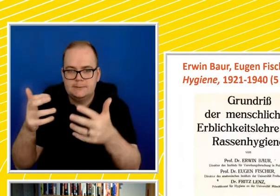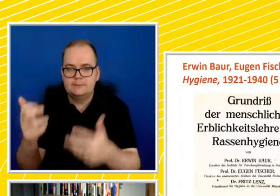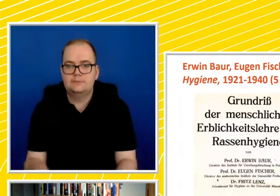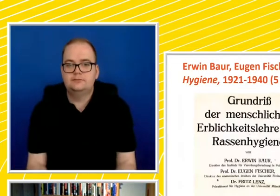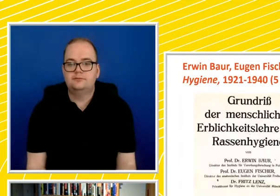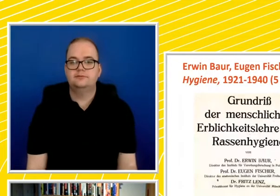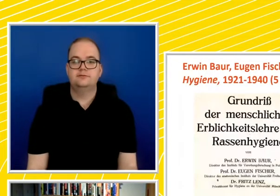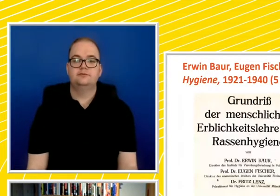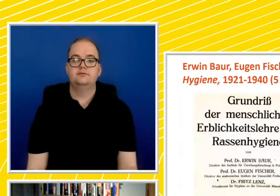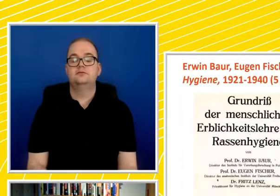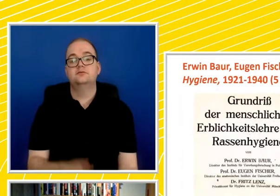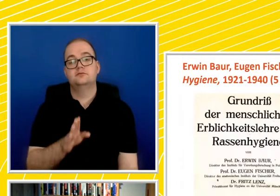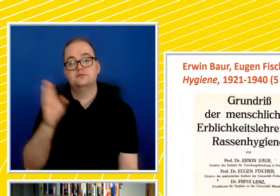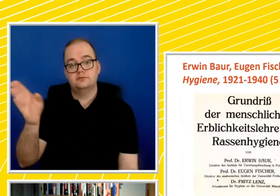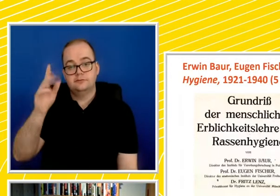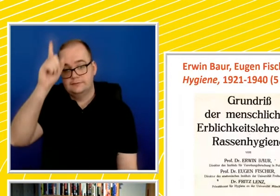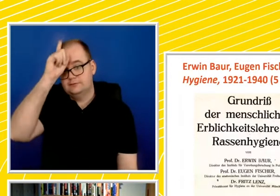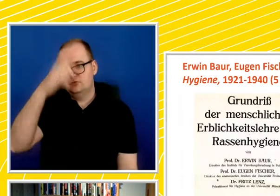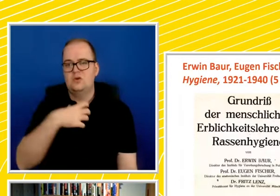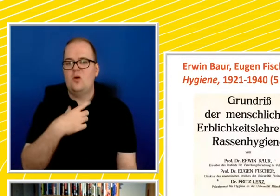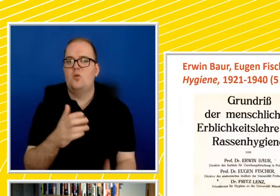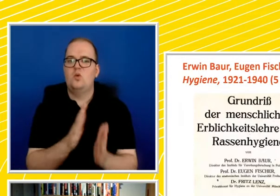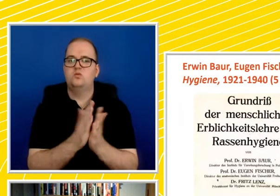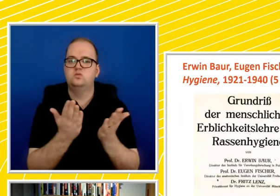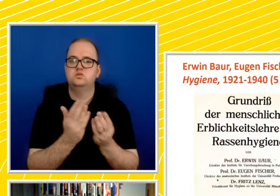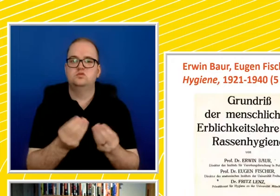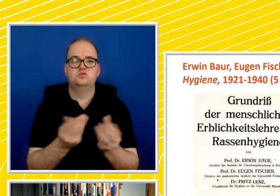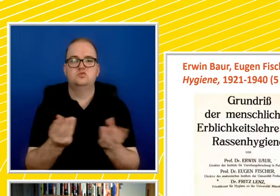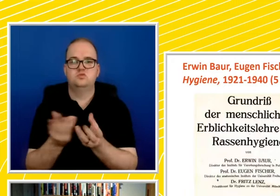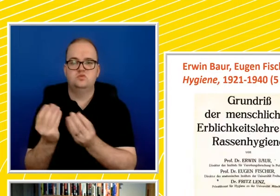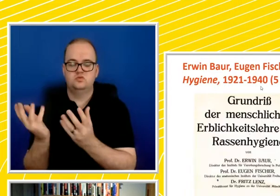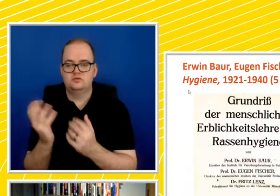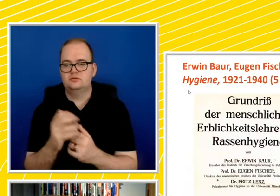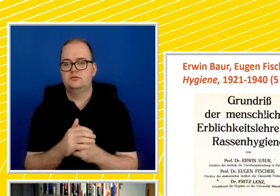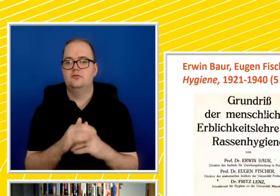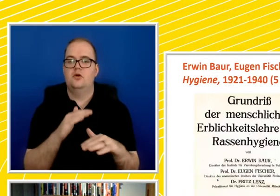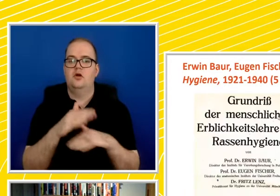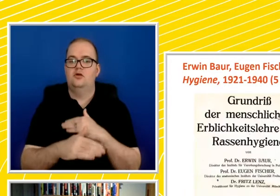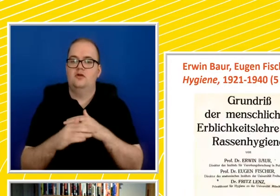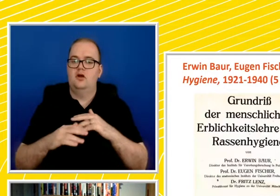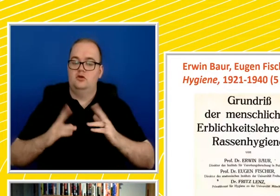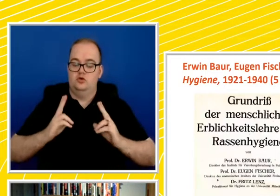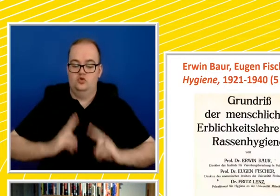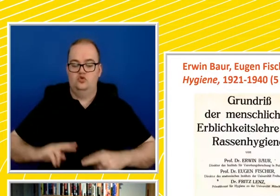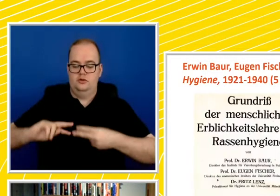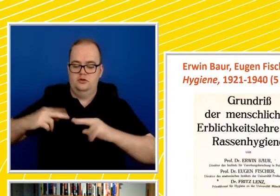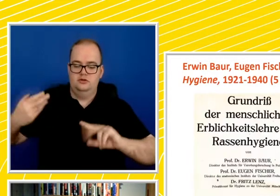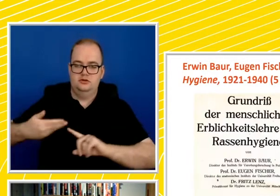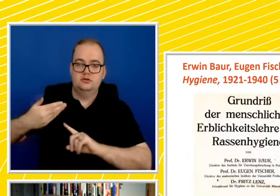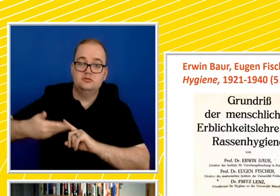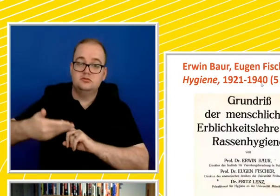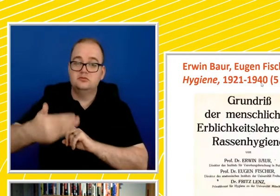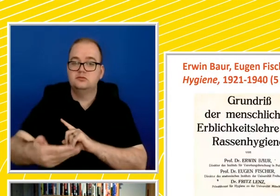In Germany, more publications, principles of human heredity and race hygiene. Five books go to,